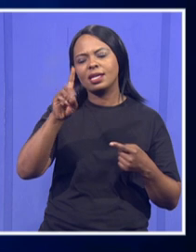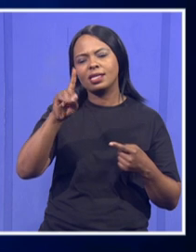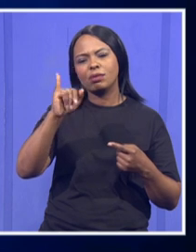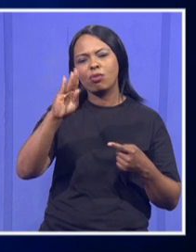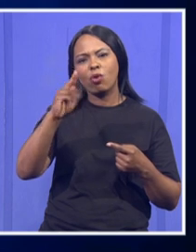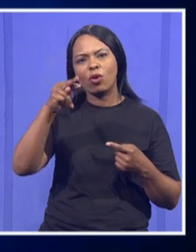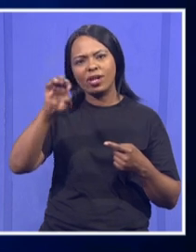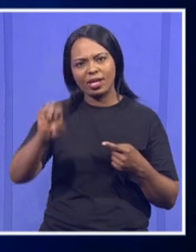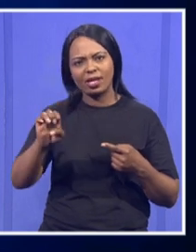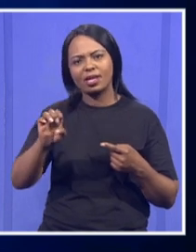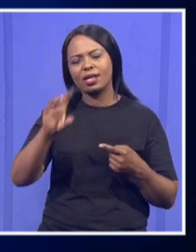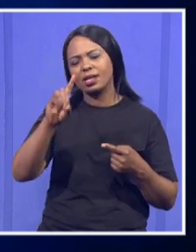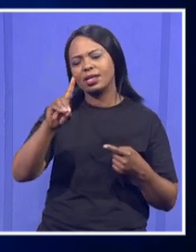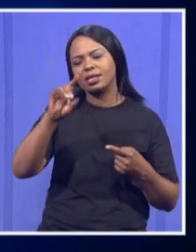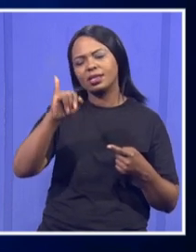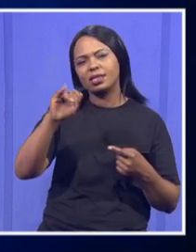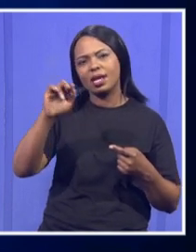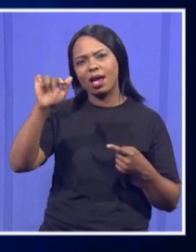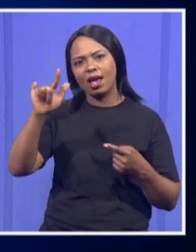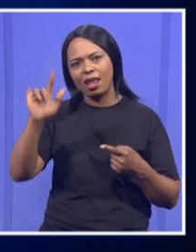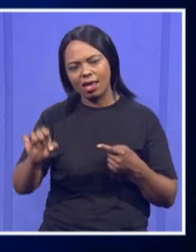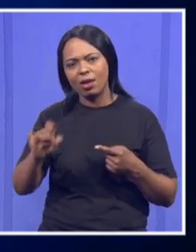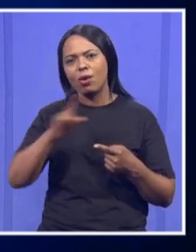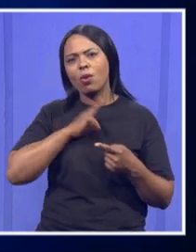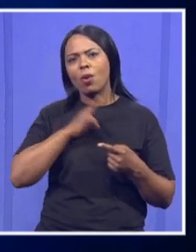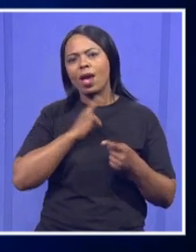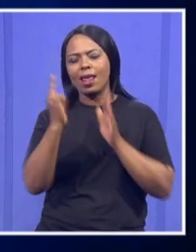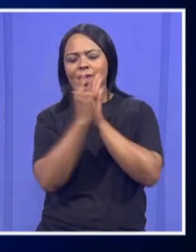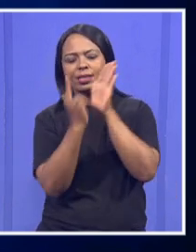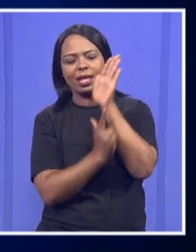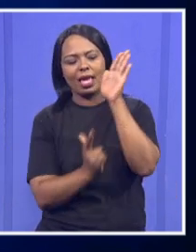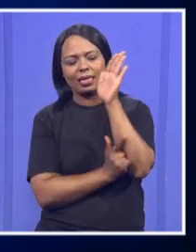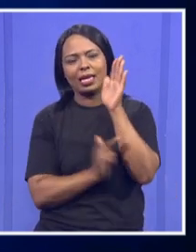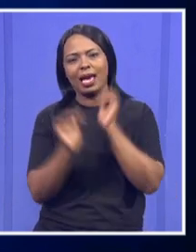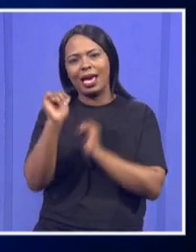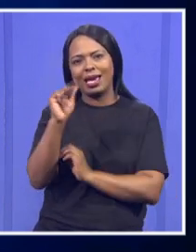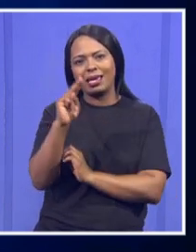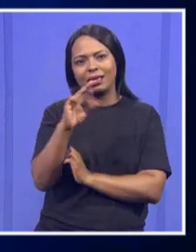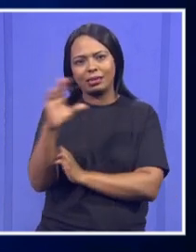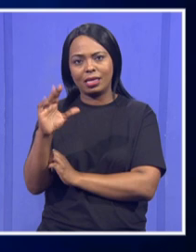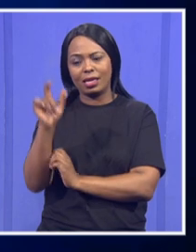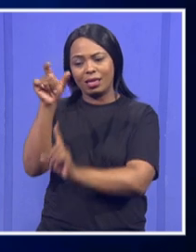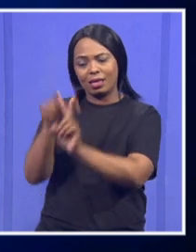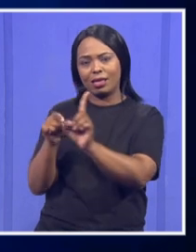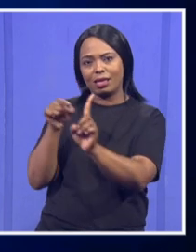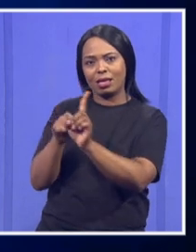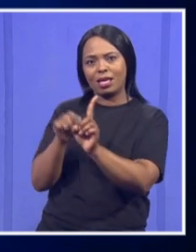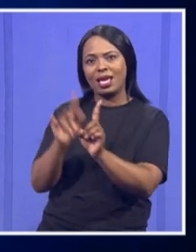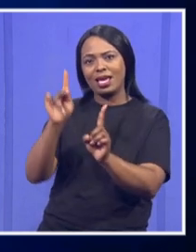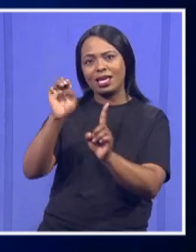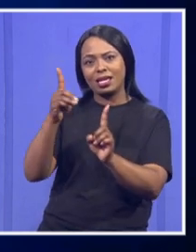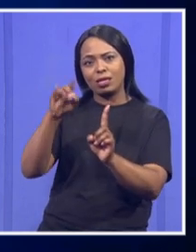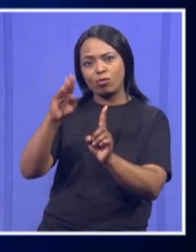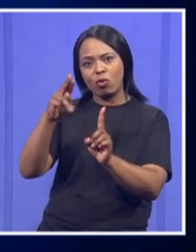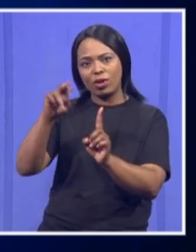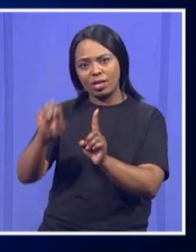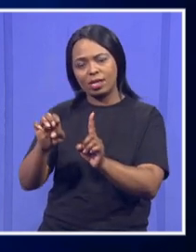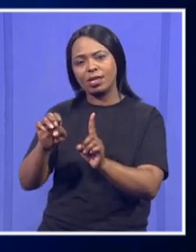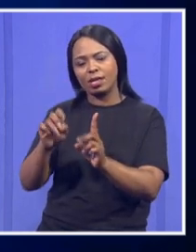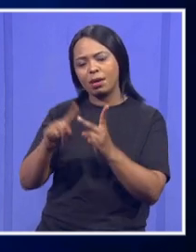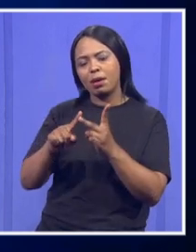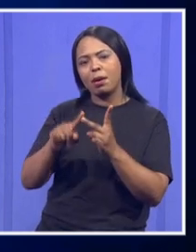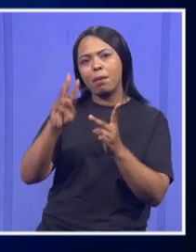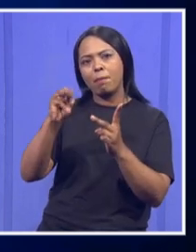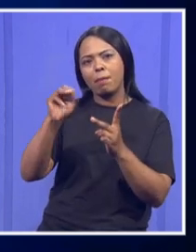If you were to look into the legislature from the ANC, find that Kiriboni, DRL, Leseo, Makubela, Chiluan,